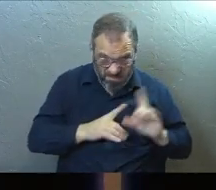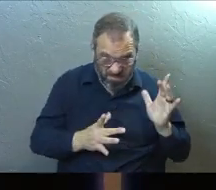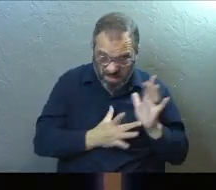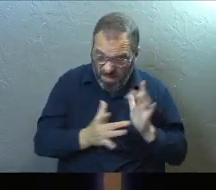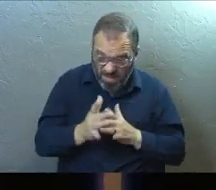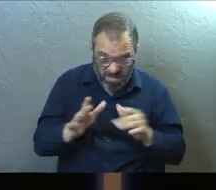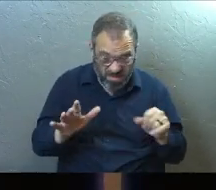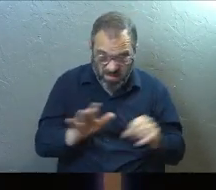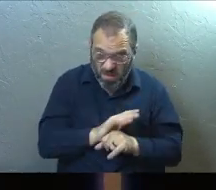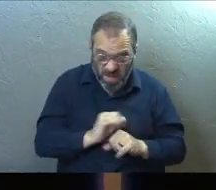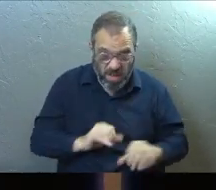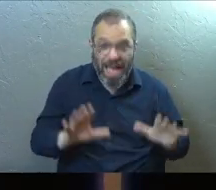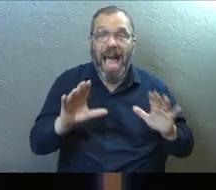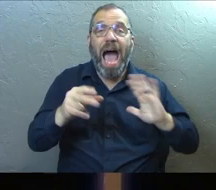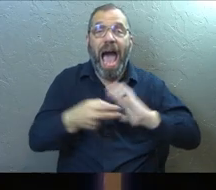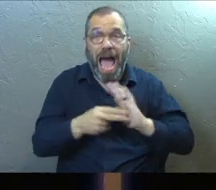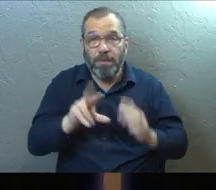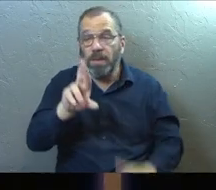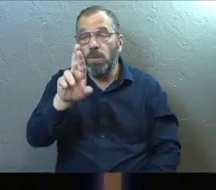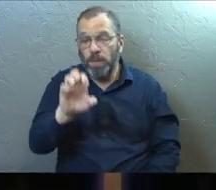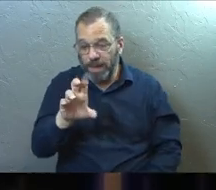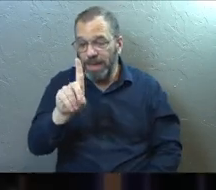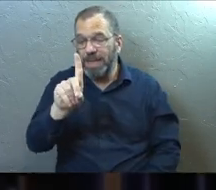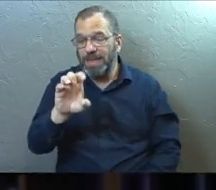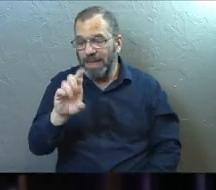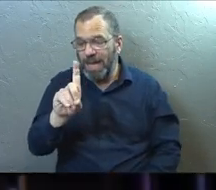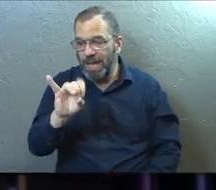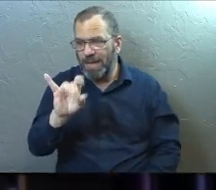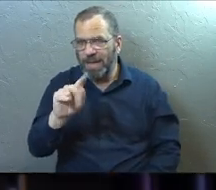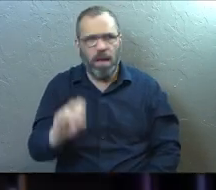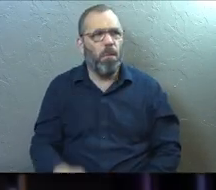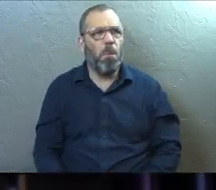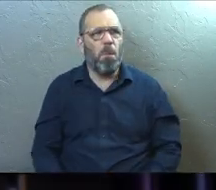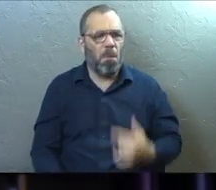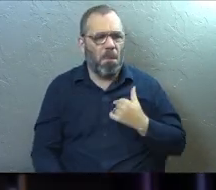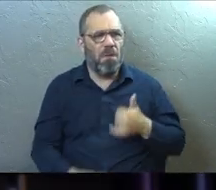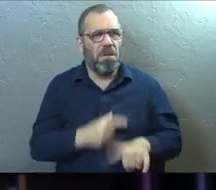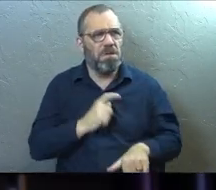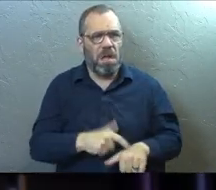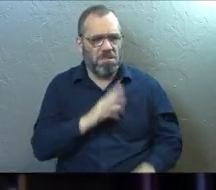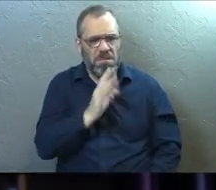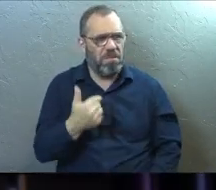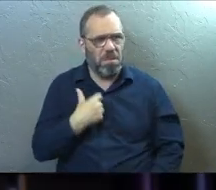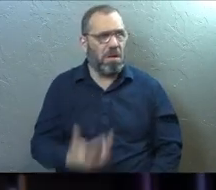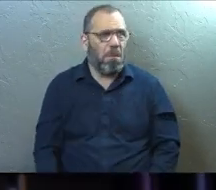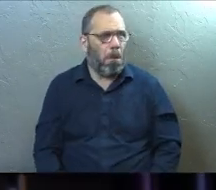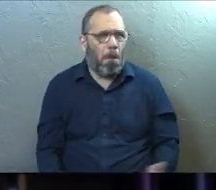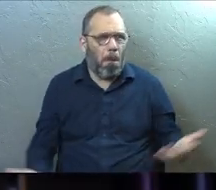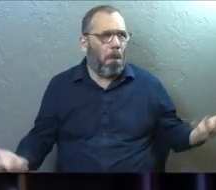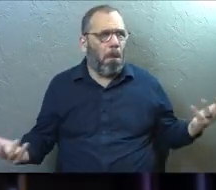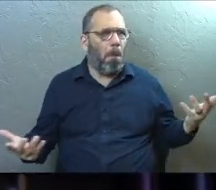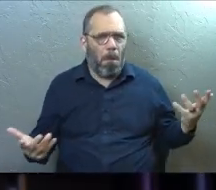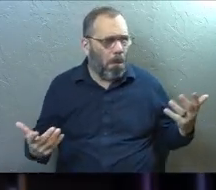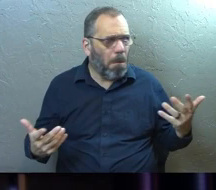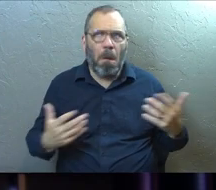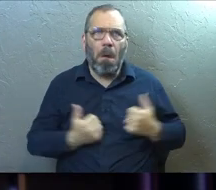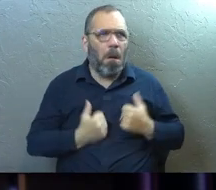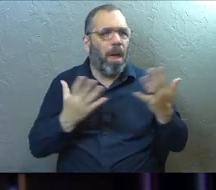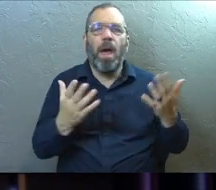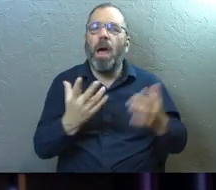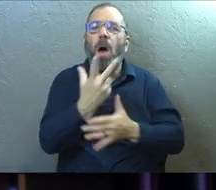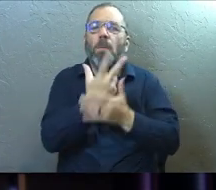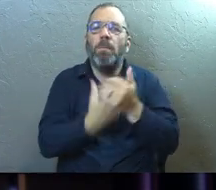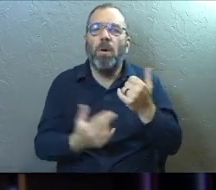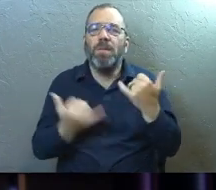fully to Jesus Christ, I'm talking about rededication. And some of you are like, I never did it the first time. You can do